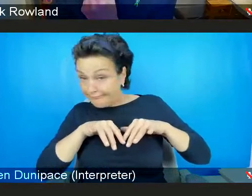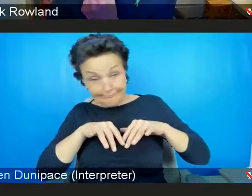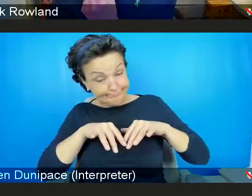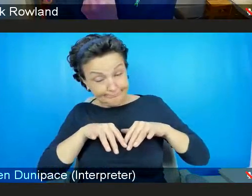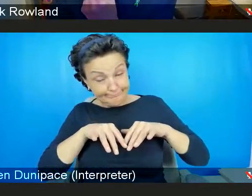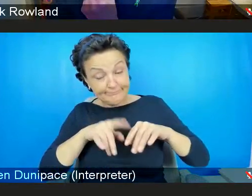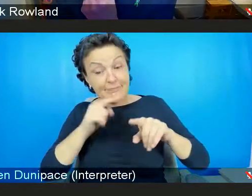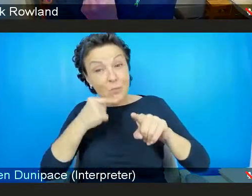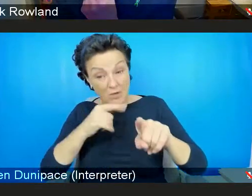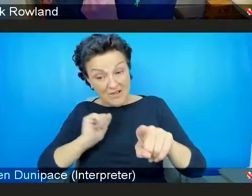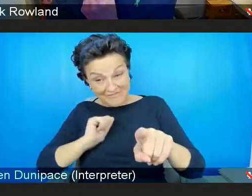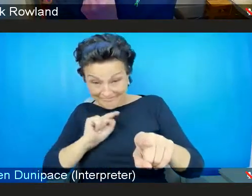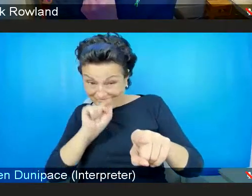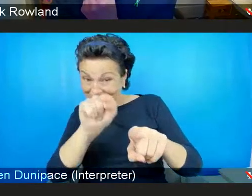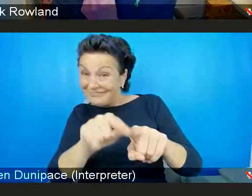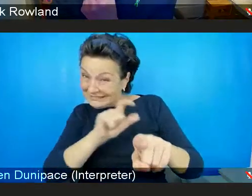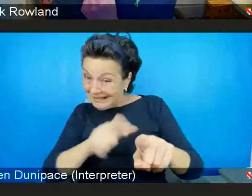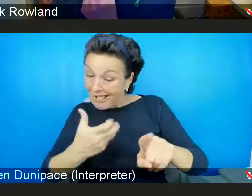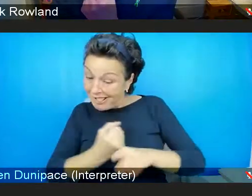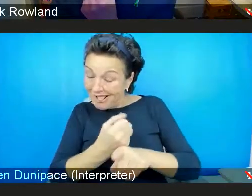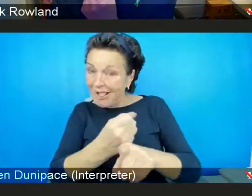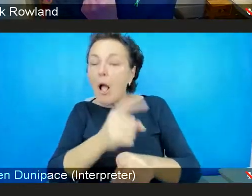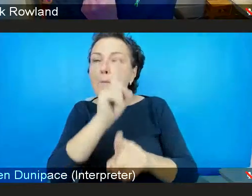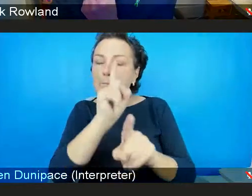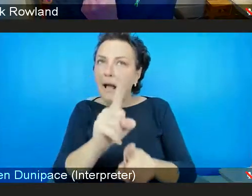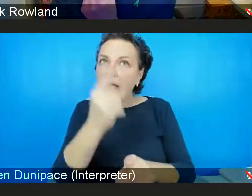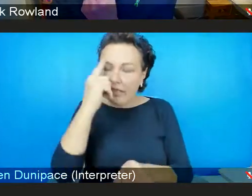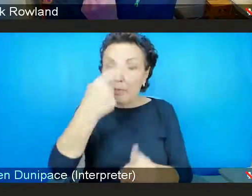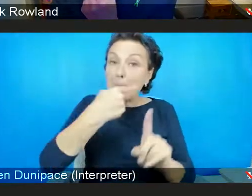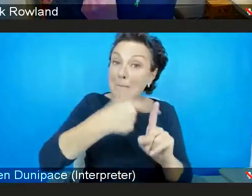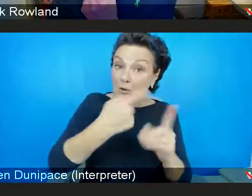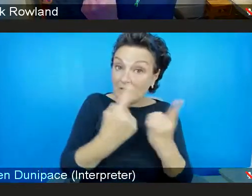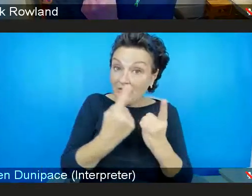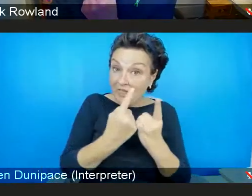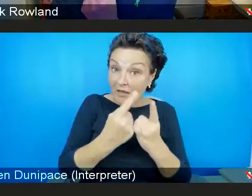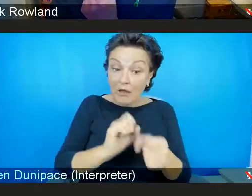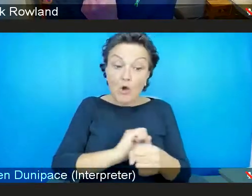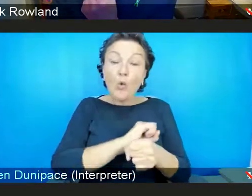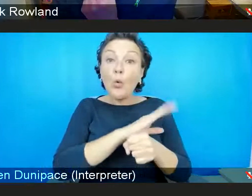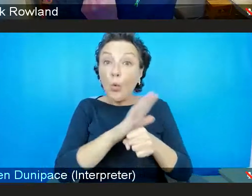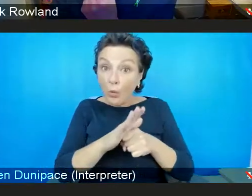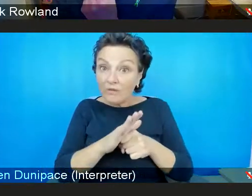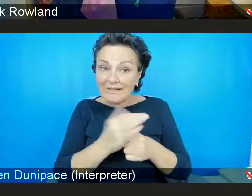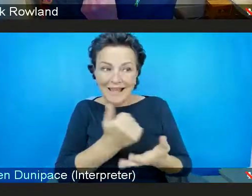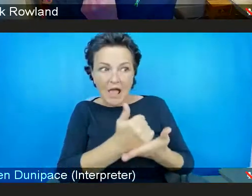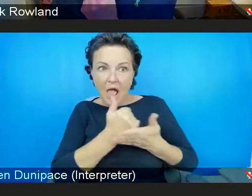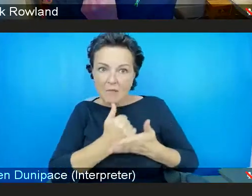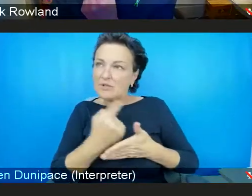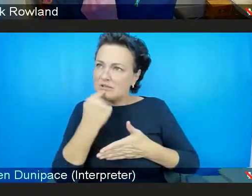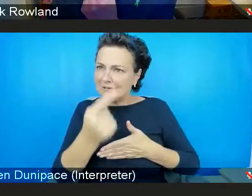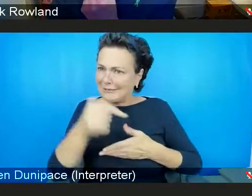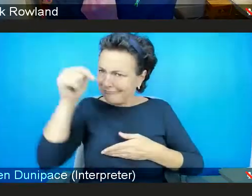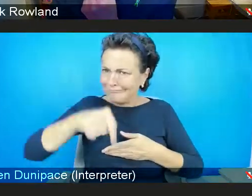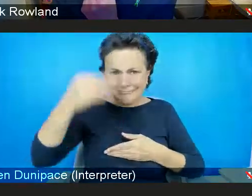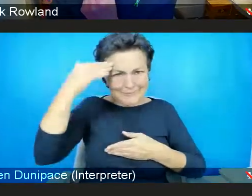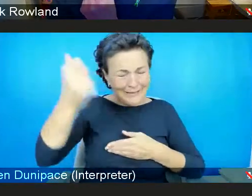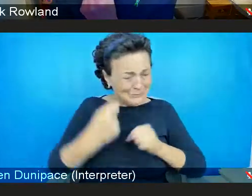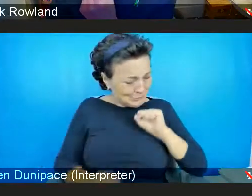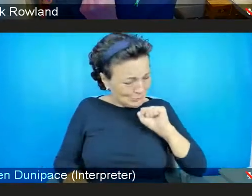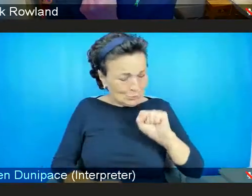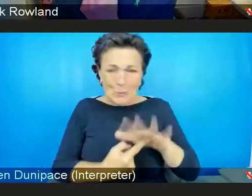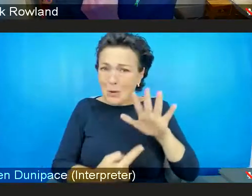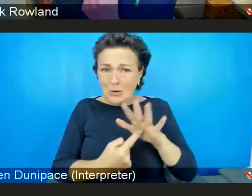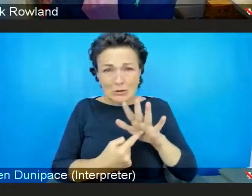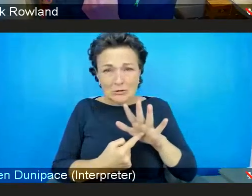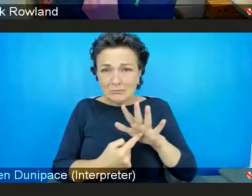is put mental well-being and mental health up there again. You know, in organizations, I certainly know that from where I work in my day